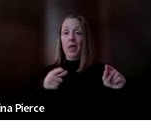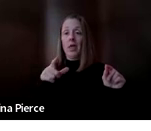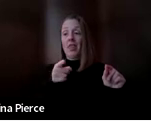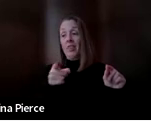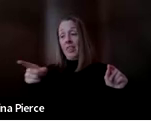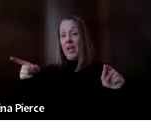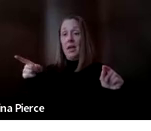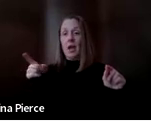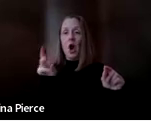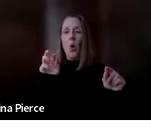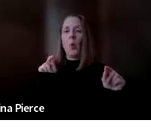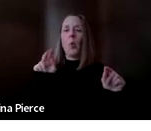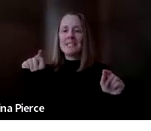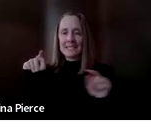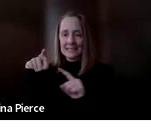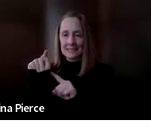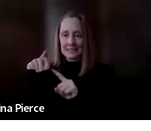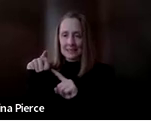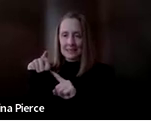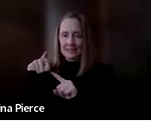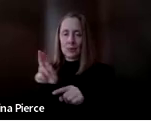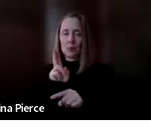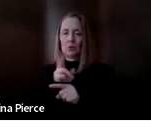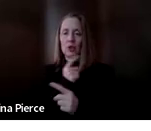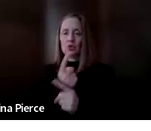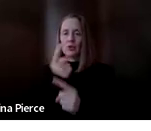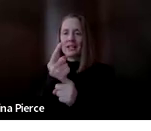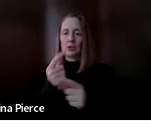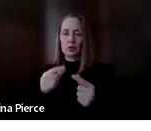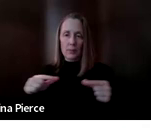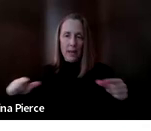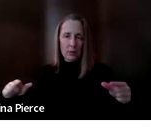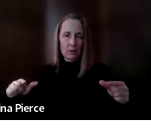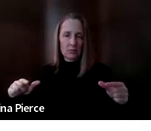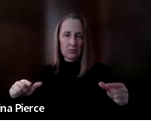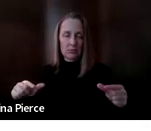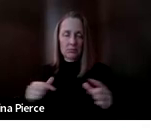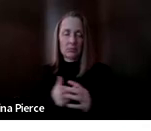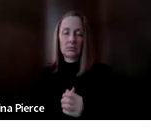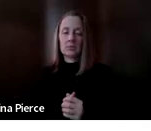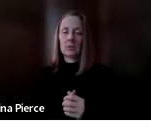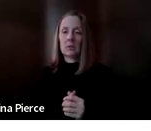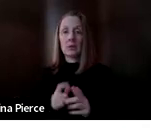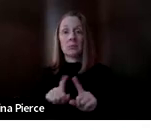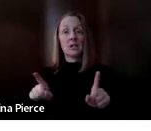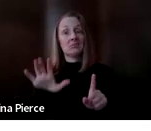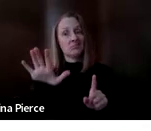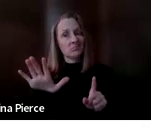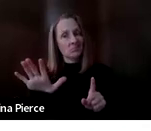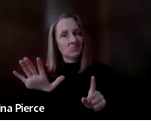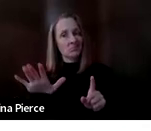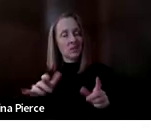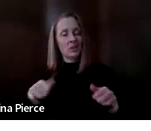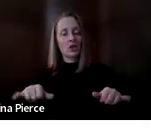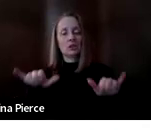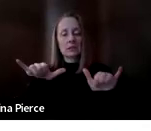being able to use more of those grammatical markers. One thing I will say about that, though, is that there's a long way to go with developing